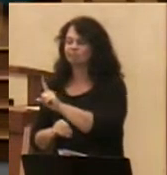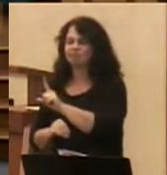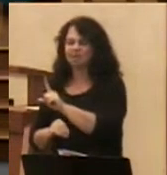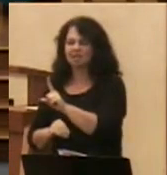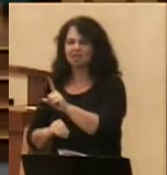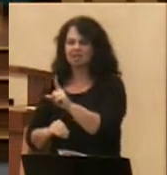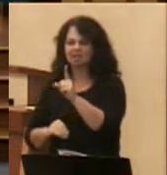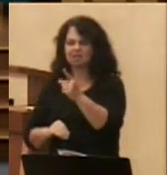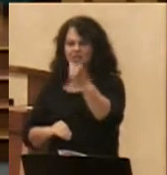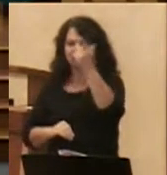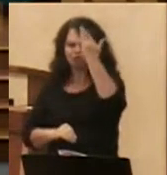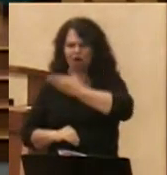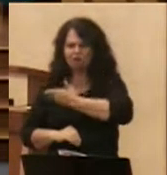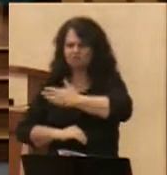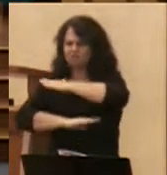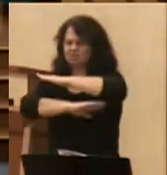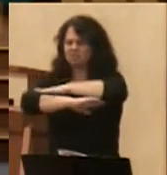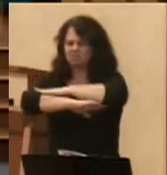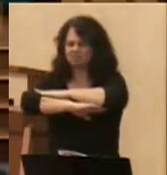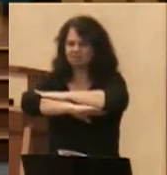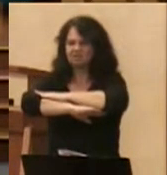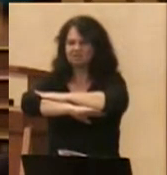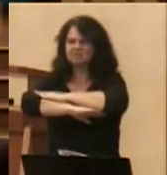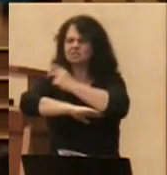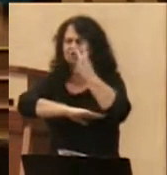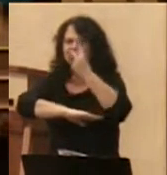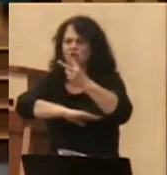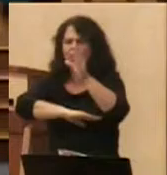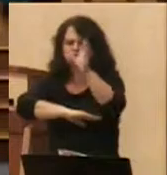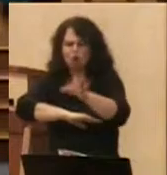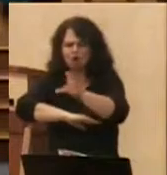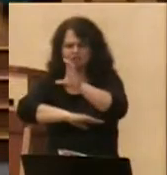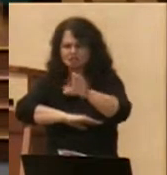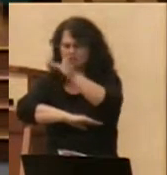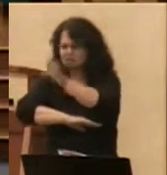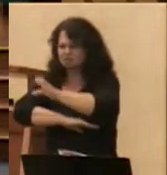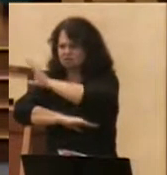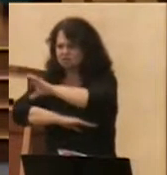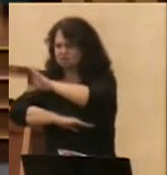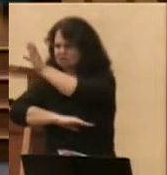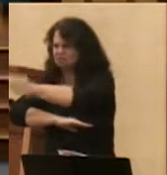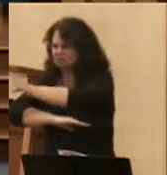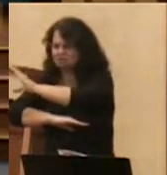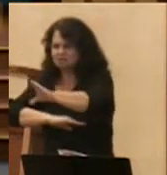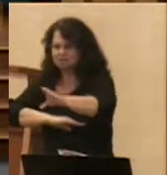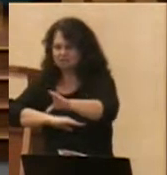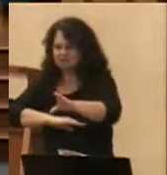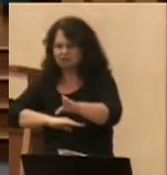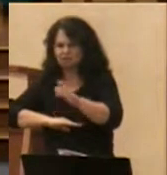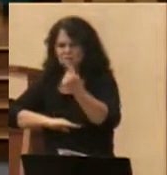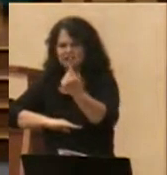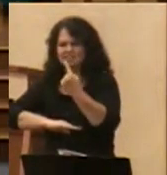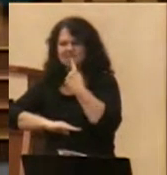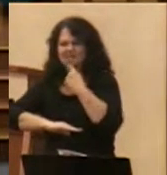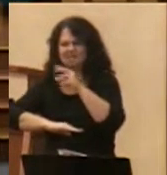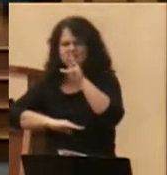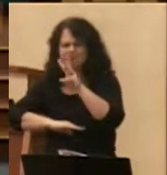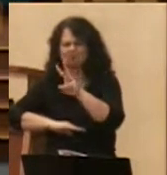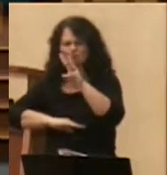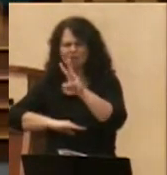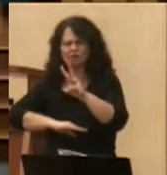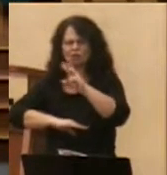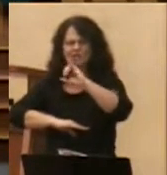and on each cross there were the letters WWJD. The man